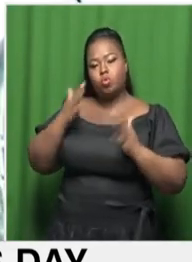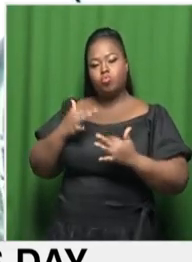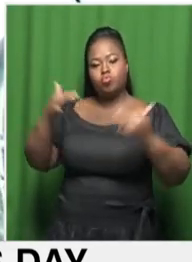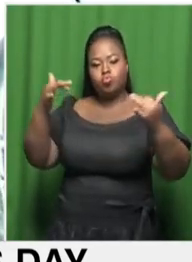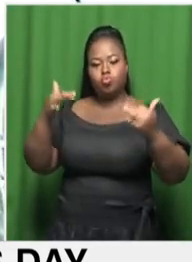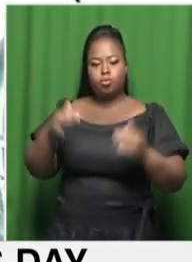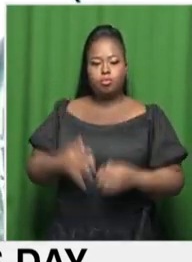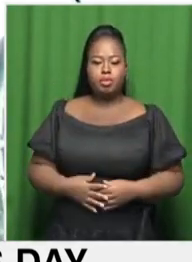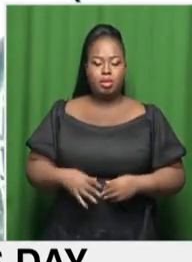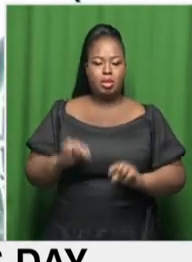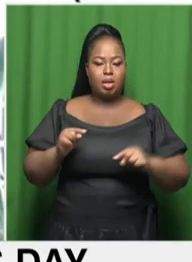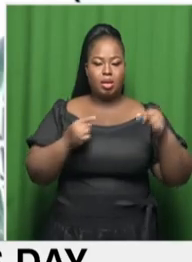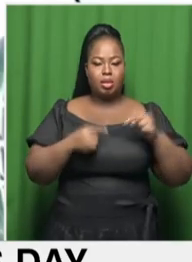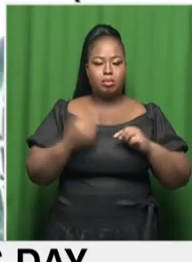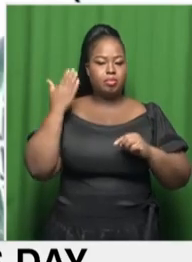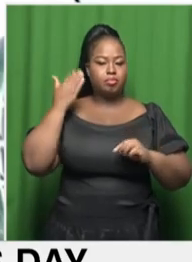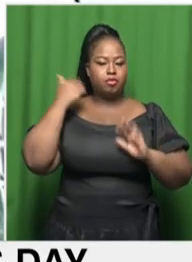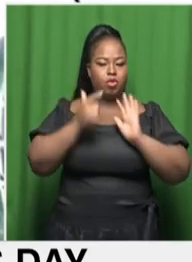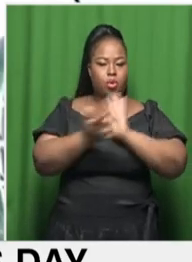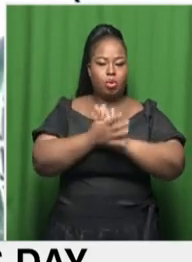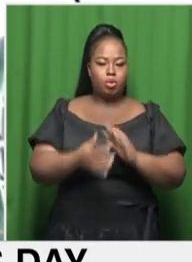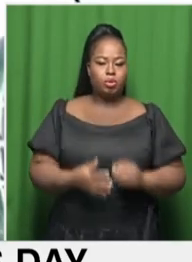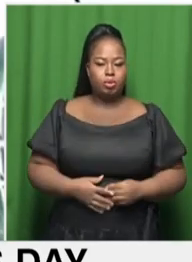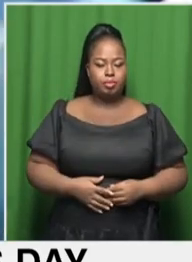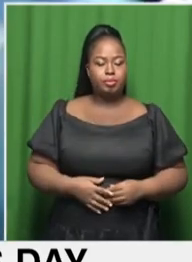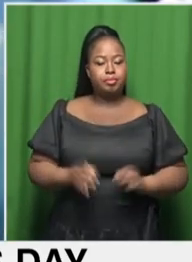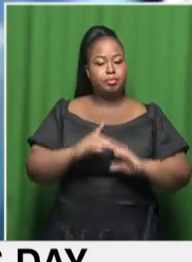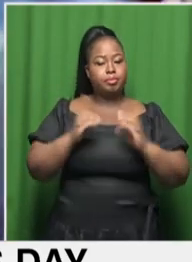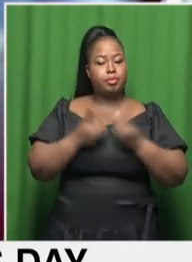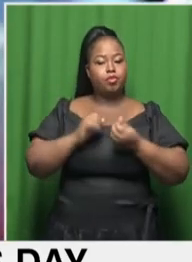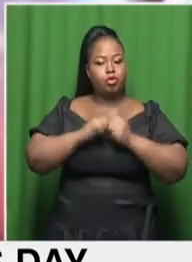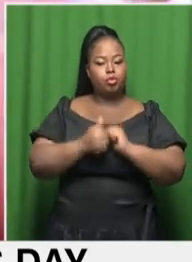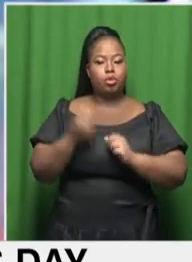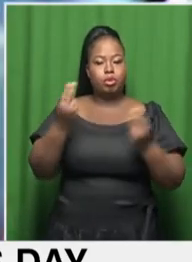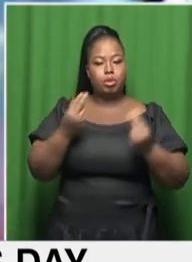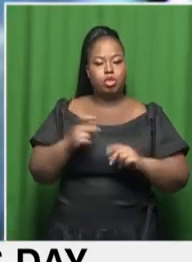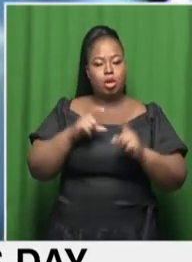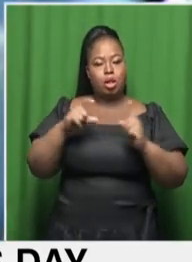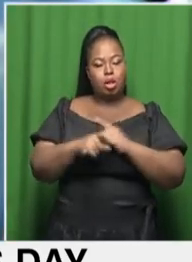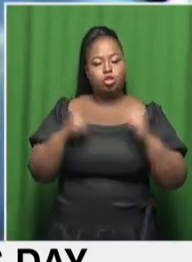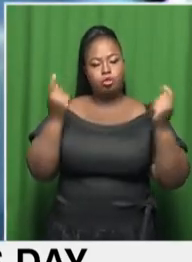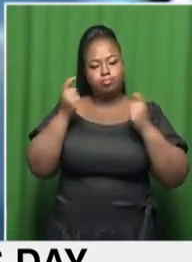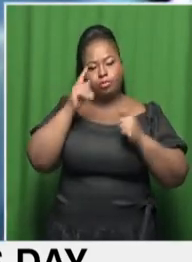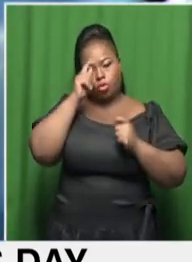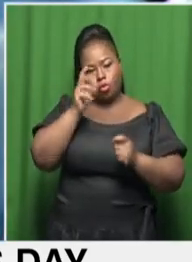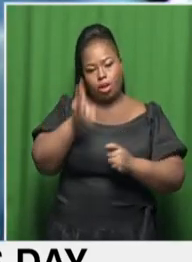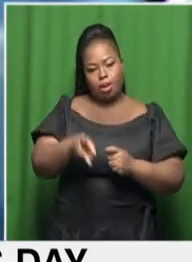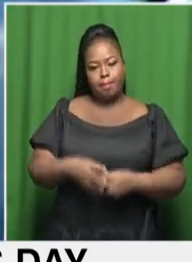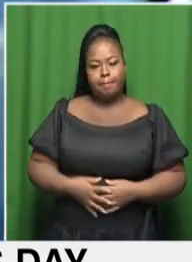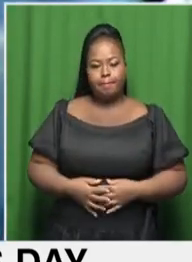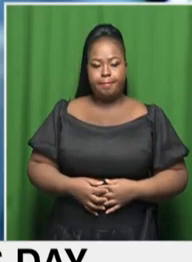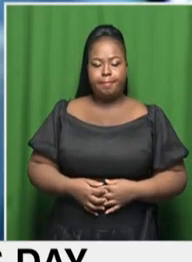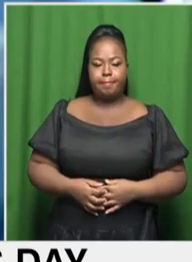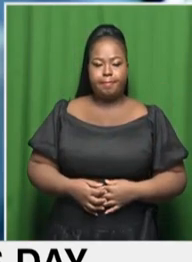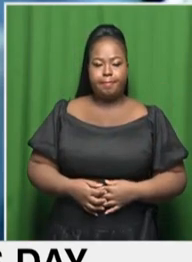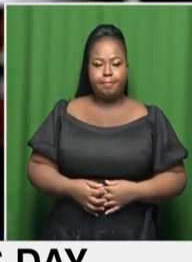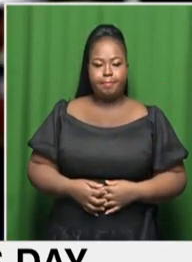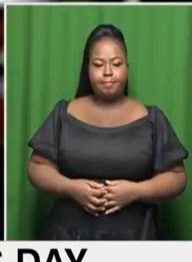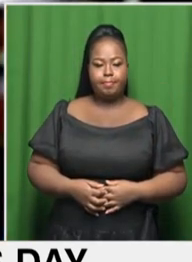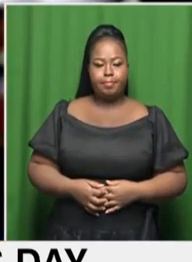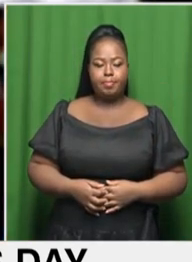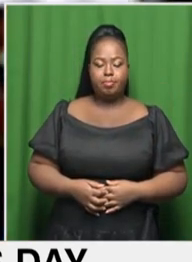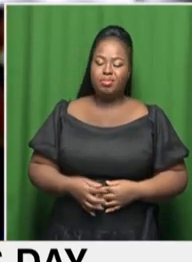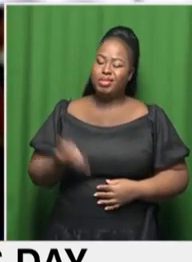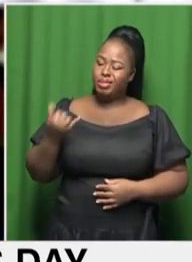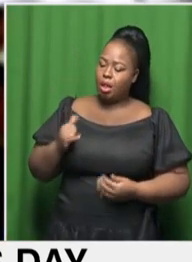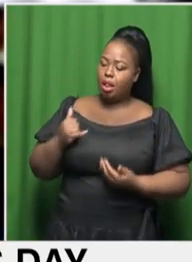protest against the past laws. The Department of Sports, Arts and Culture will be hosting the commemoration. We could be still talking